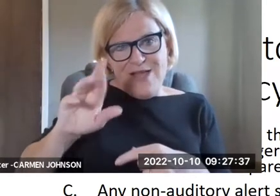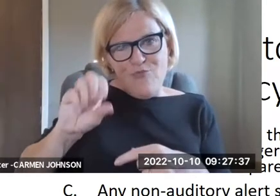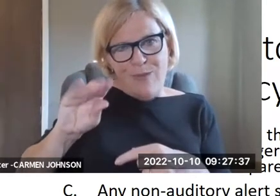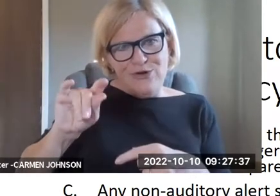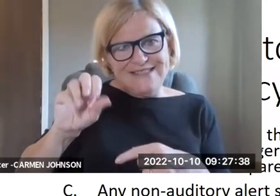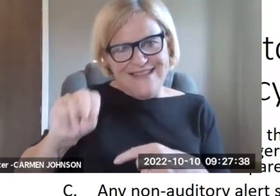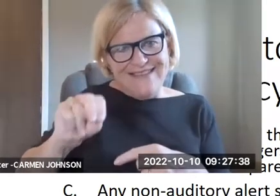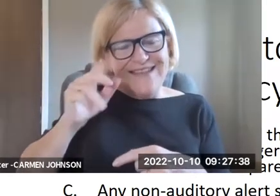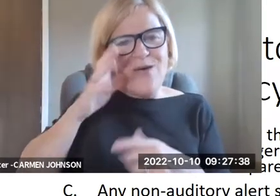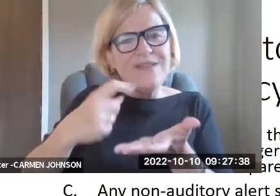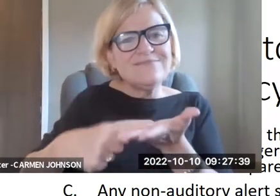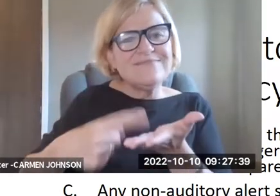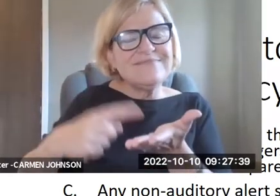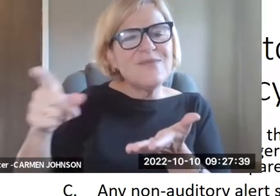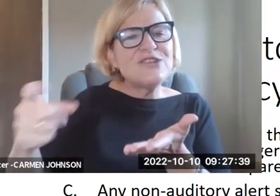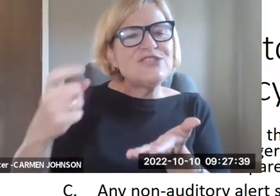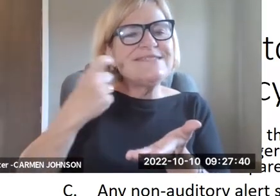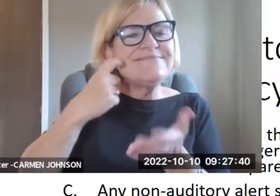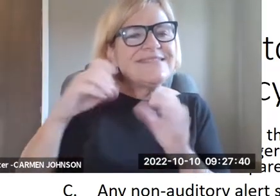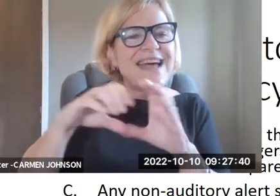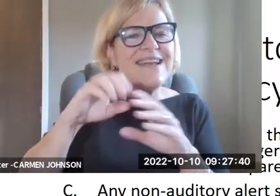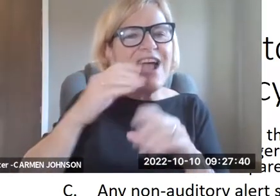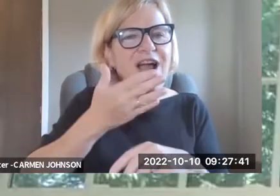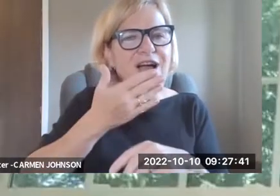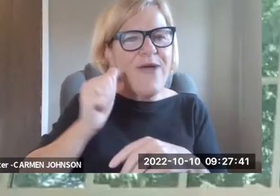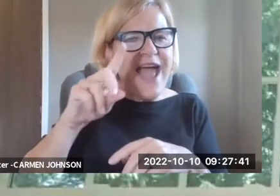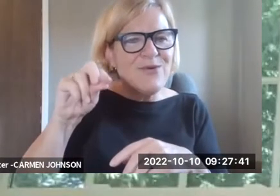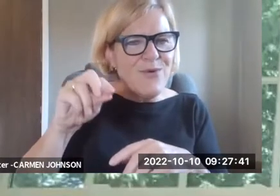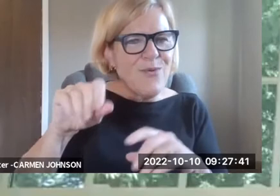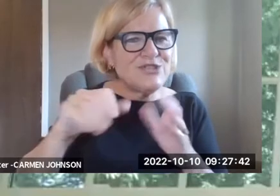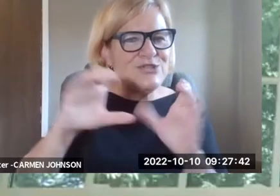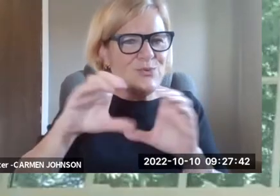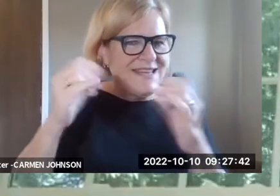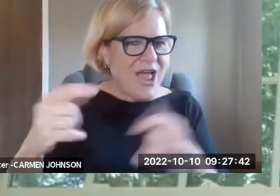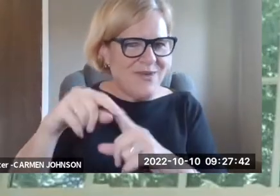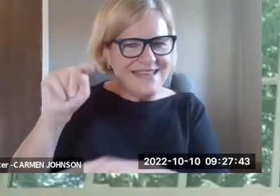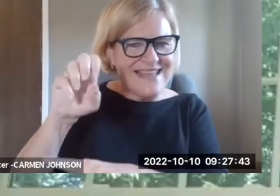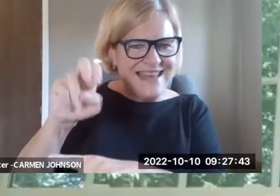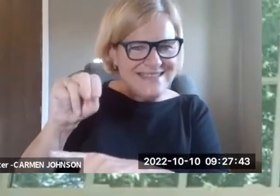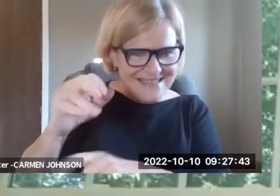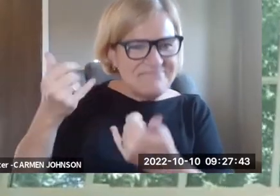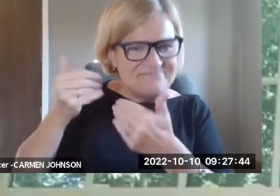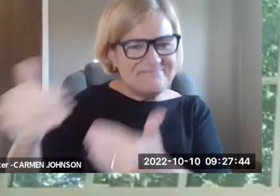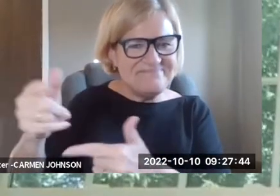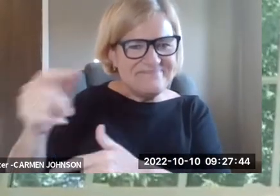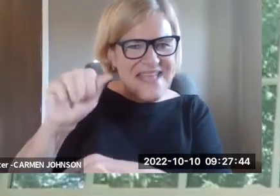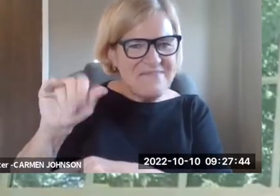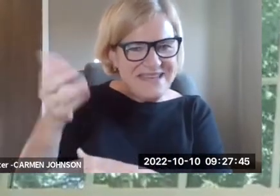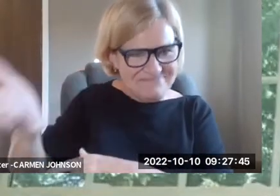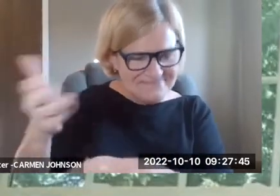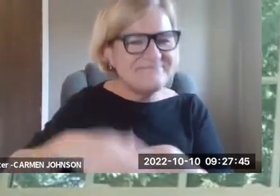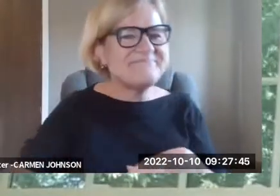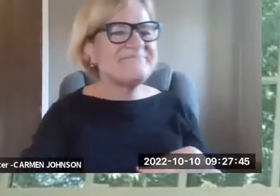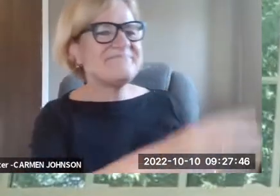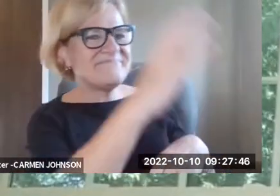And so with that I'm going to turn it over to Amy Robertson, uh, who's going to tell us about recent work that she's done in Colorado